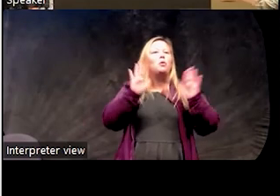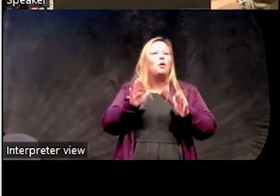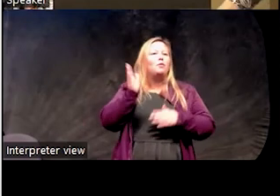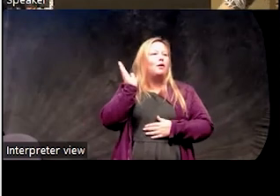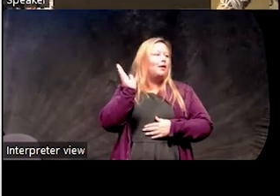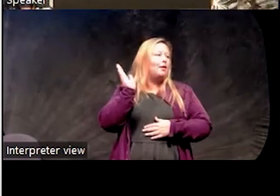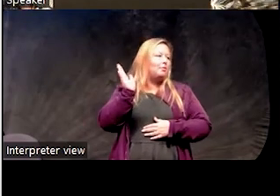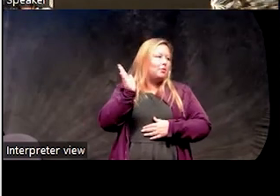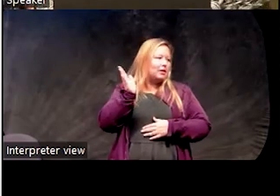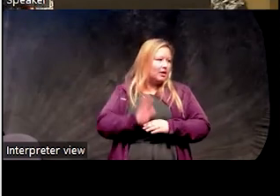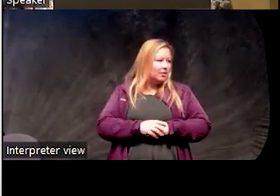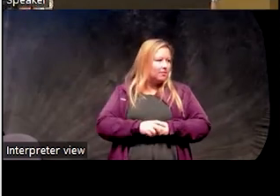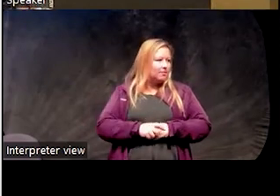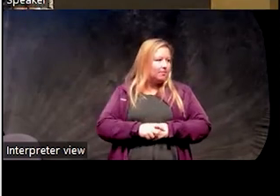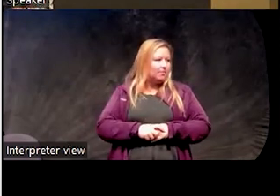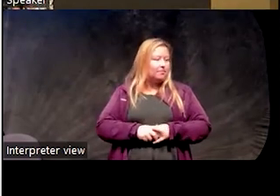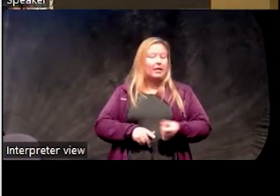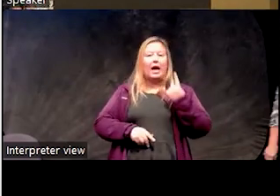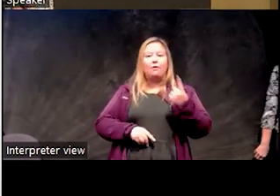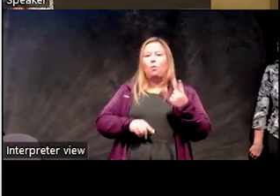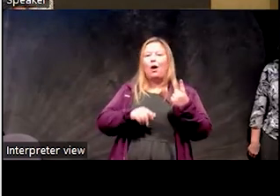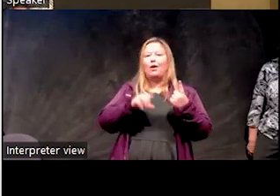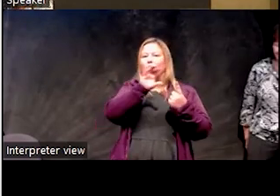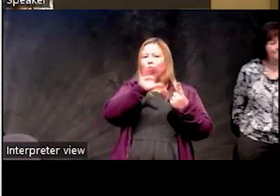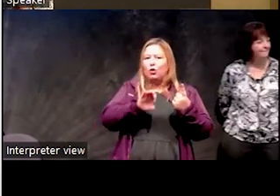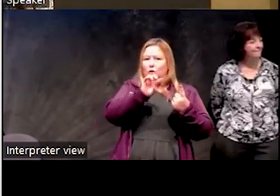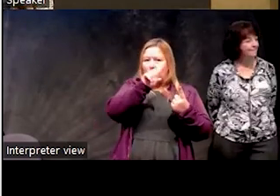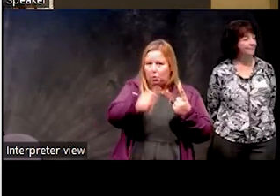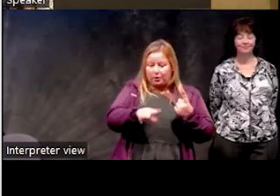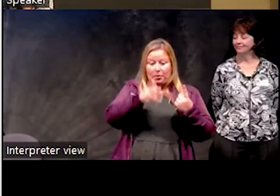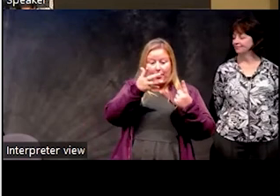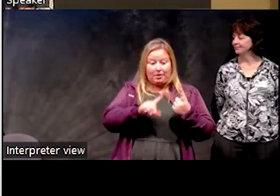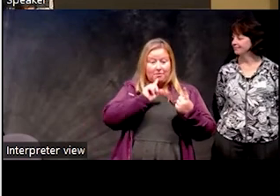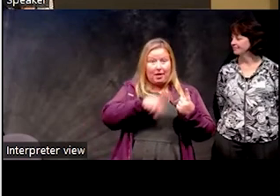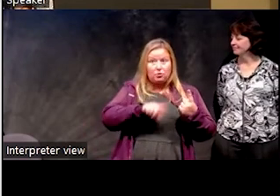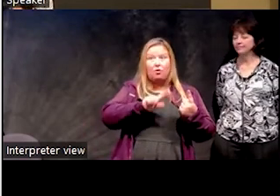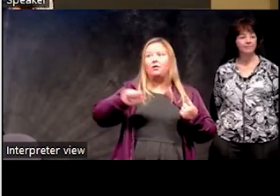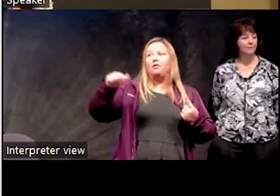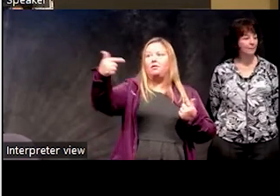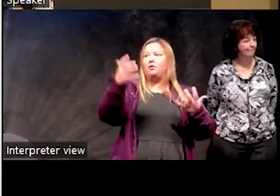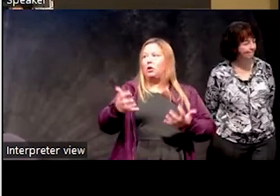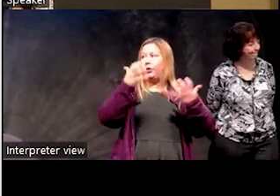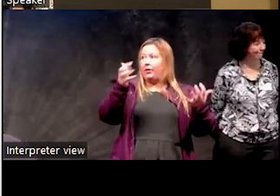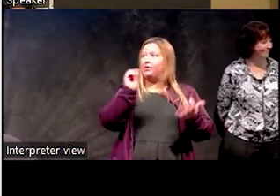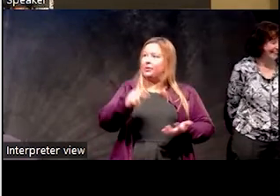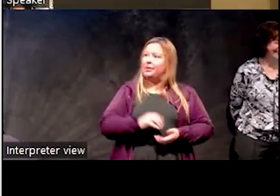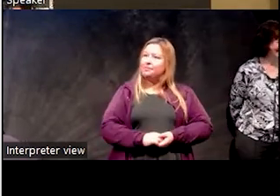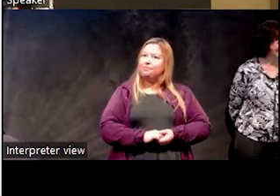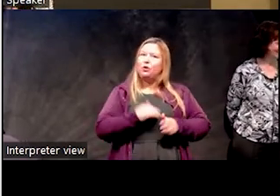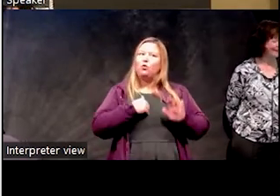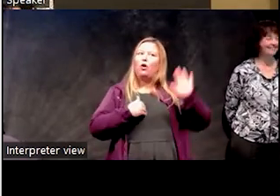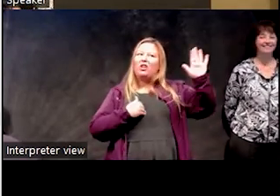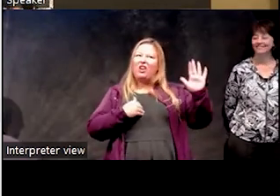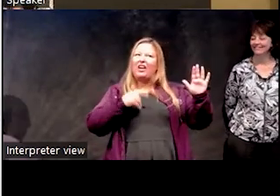I have one online question, and then anyone has a question, please raise your